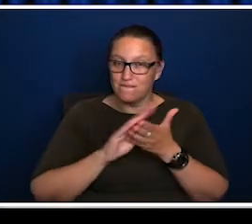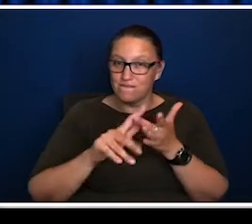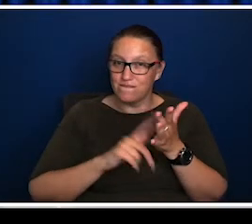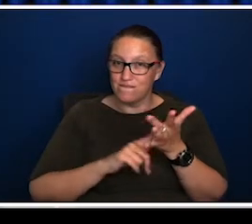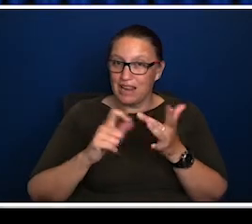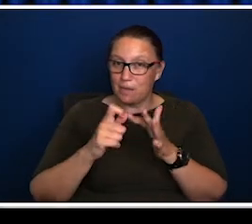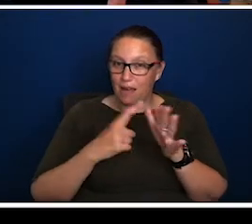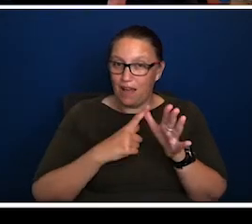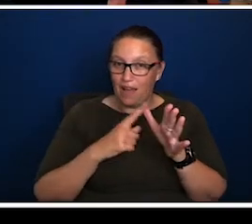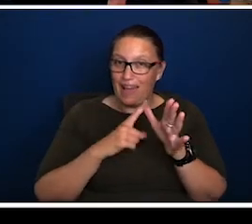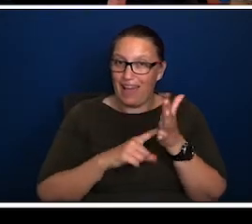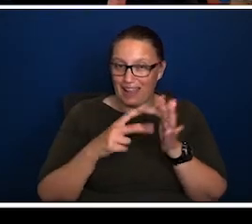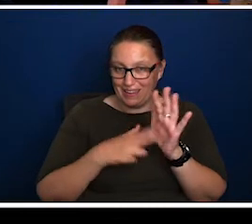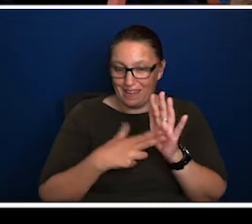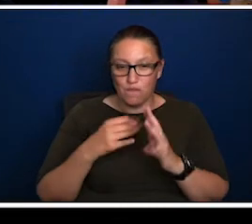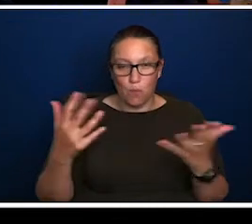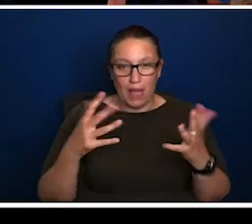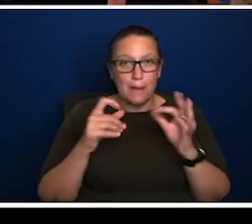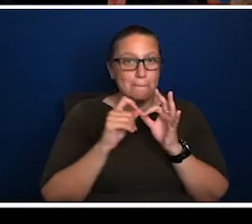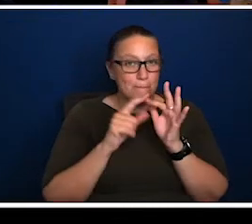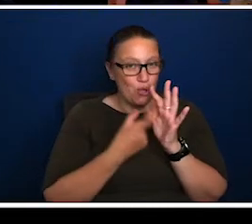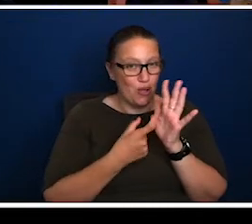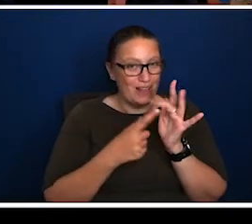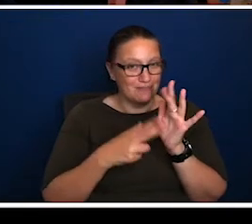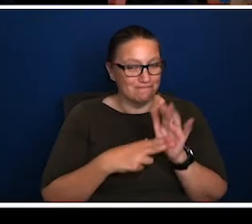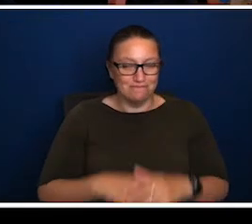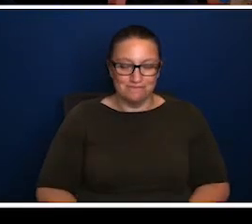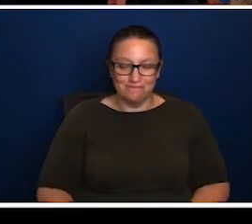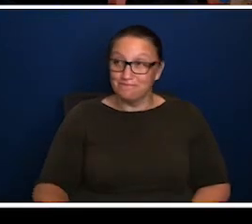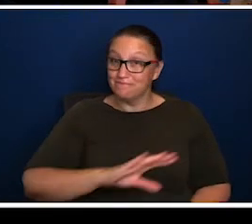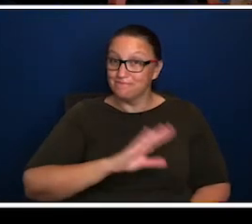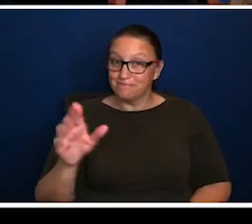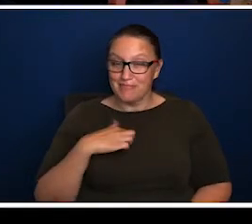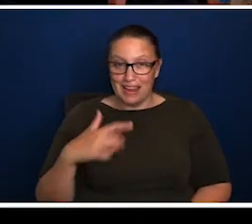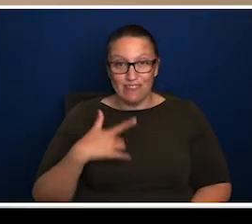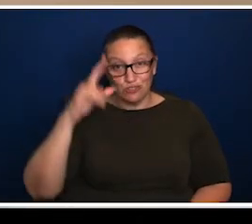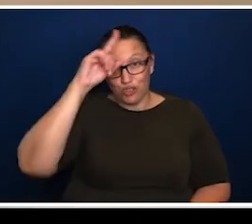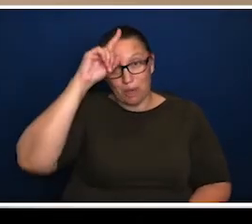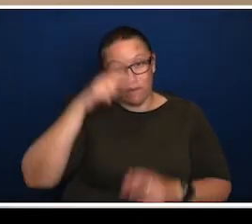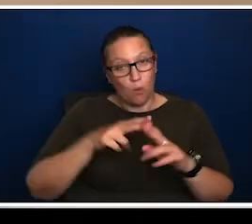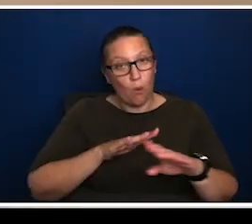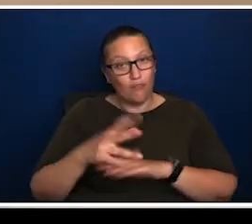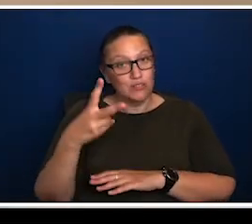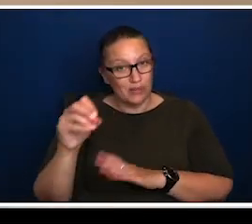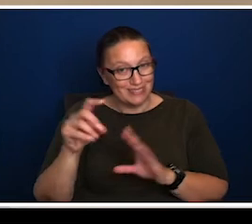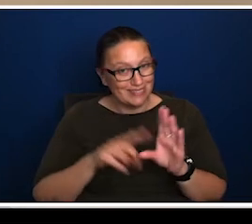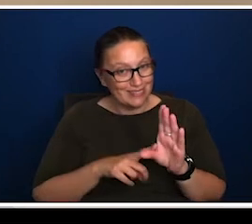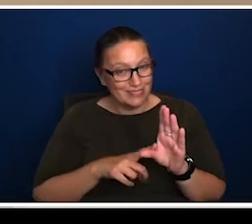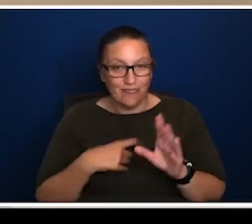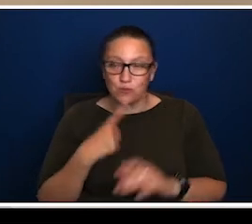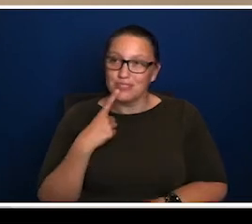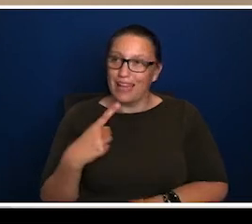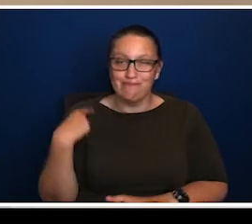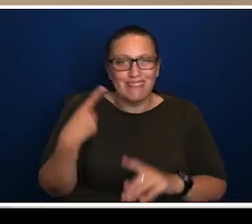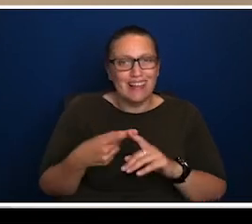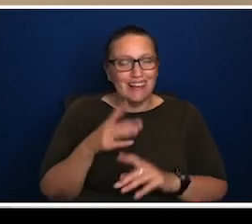way from Berlin. I've been living in Germany now for over 20 years. And I must say that over the